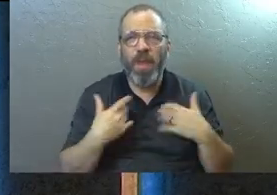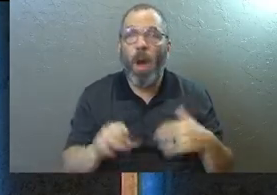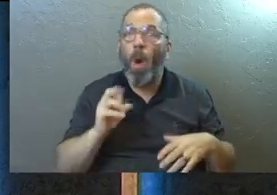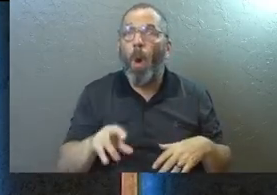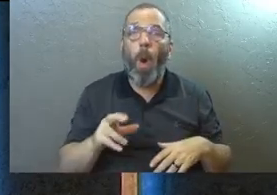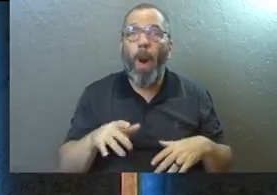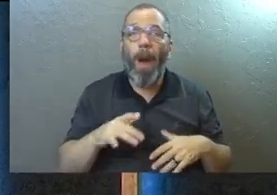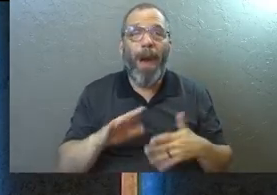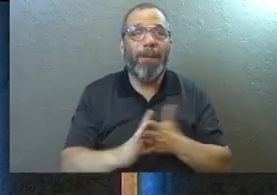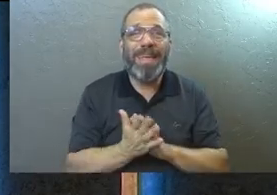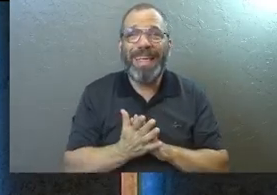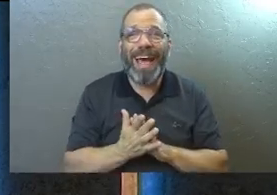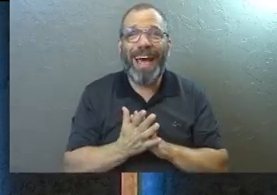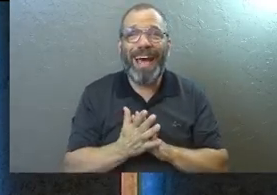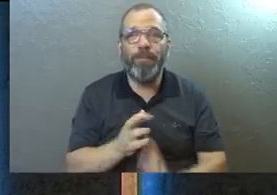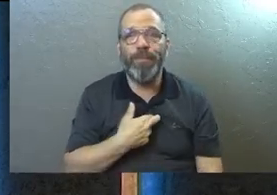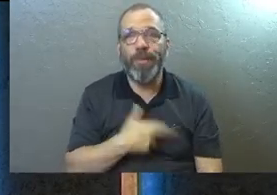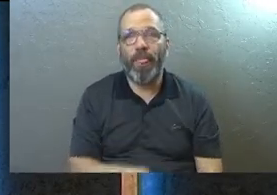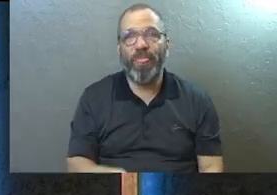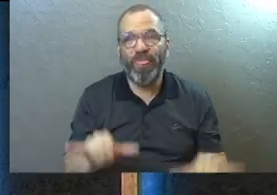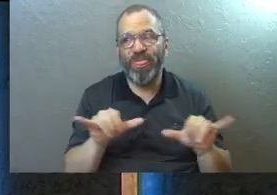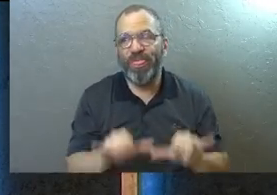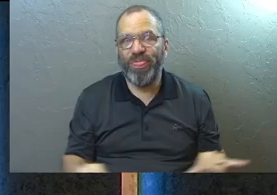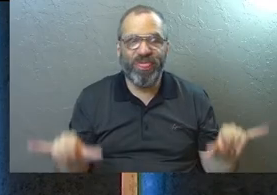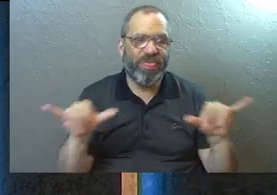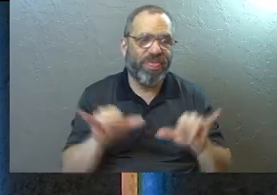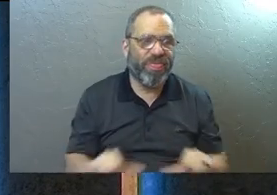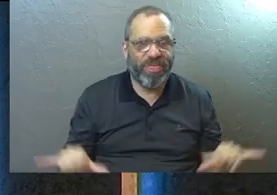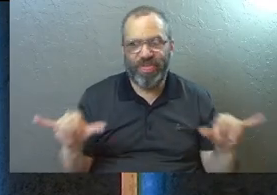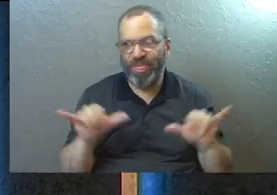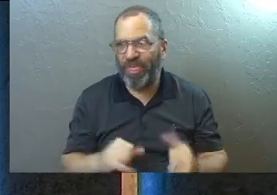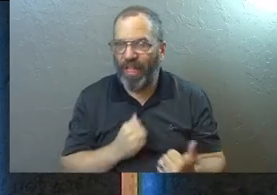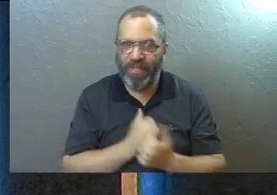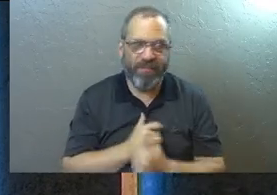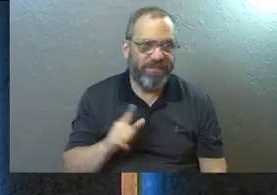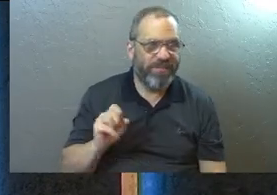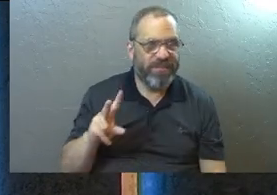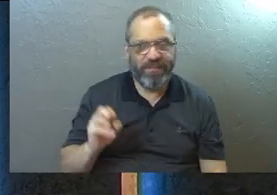Otherwise, we find ourselves in dead religious structures all the time.